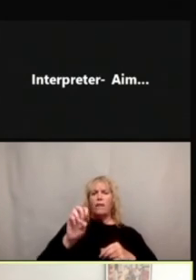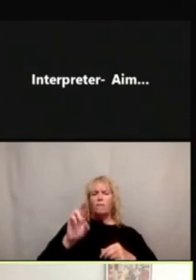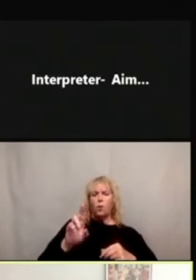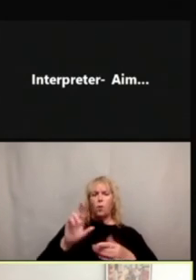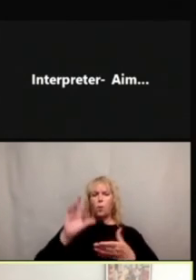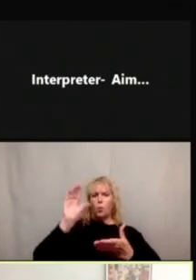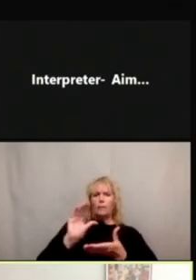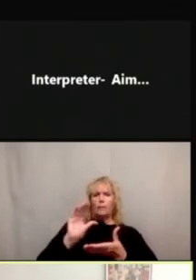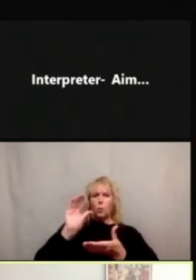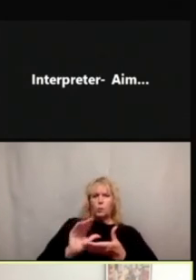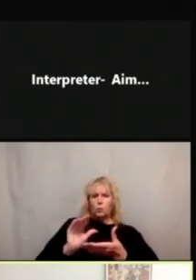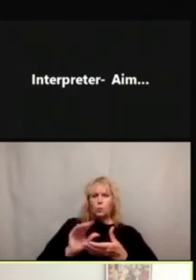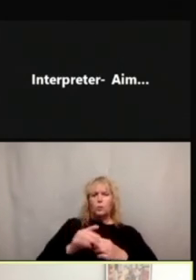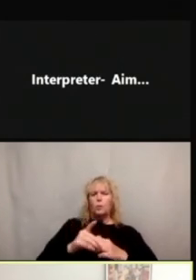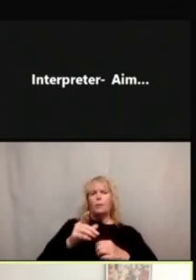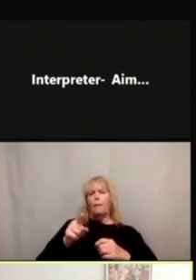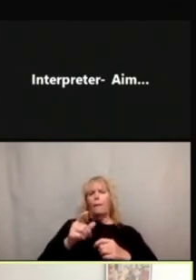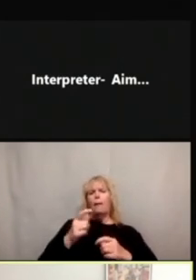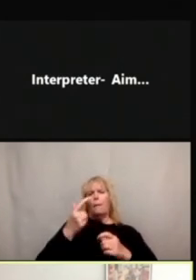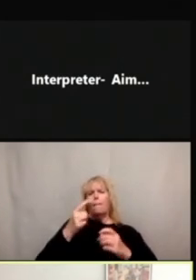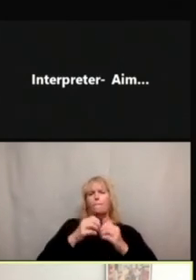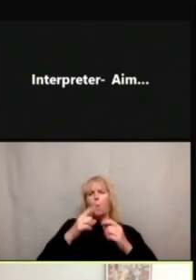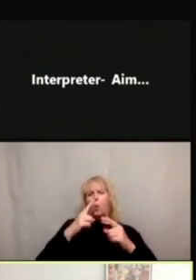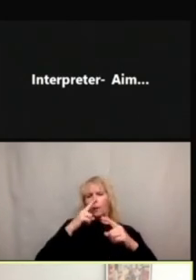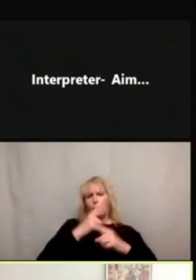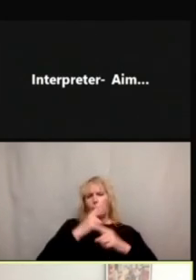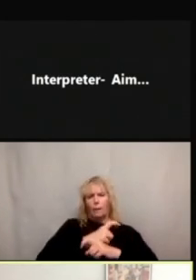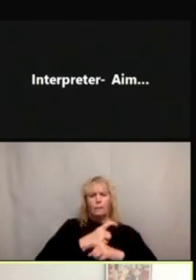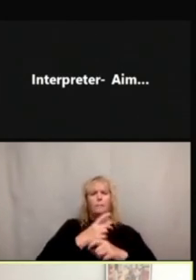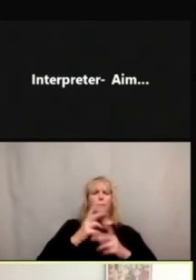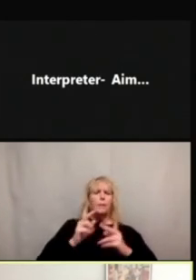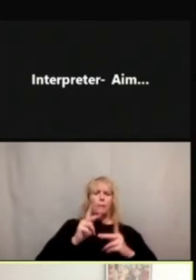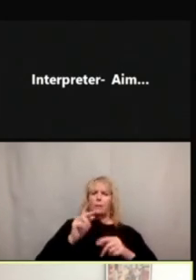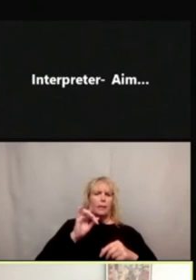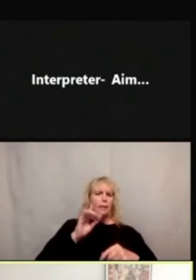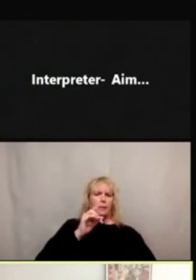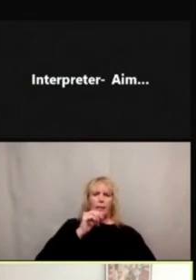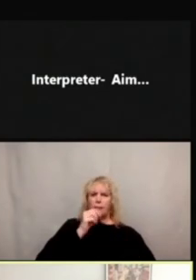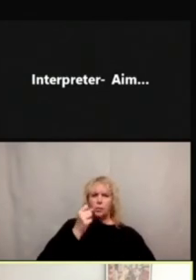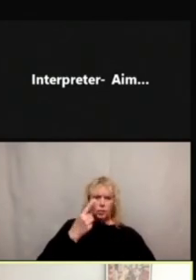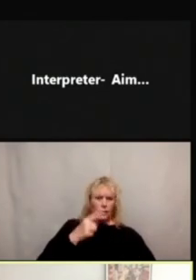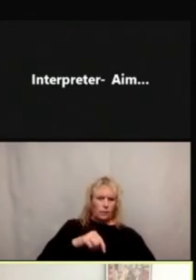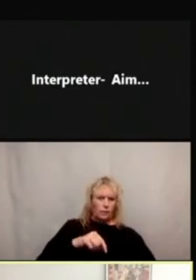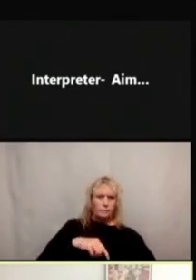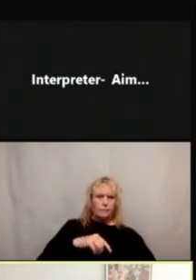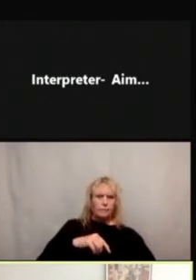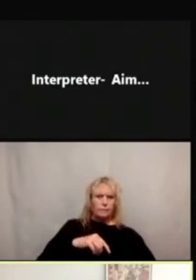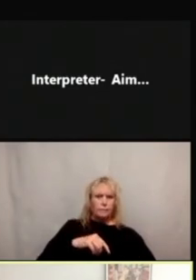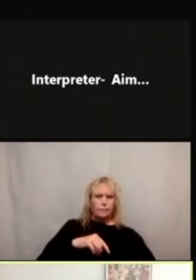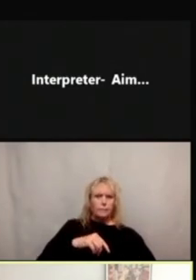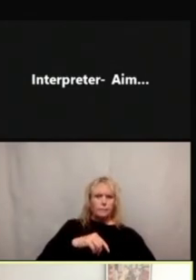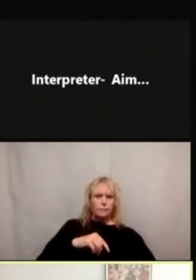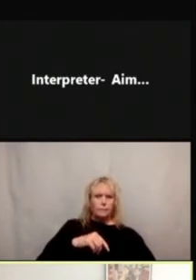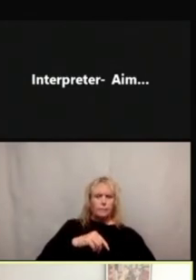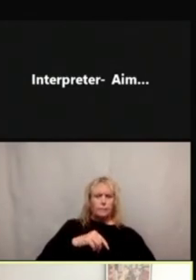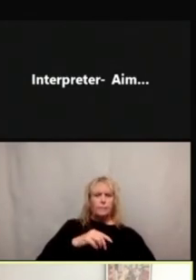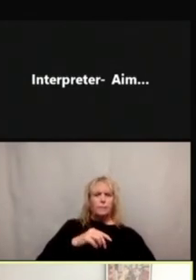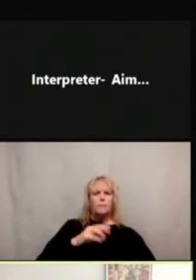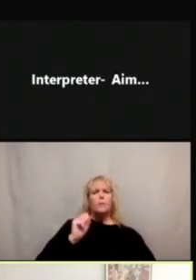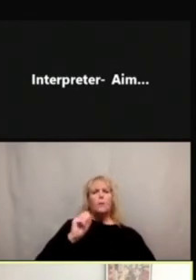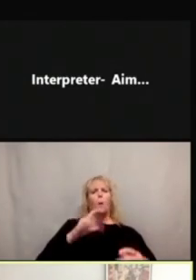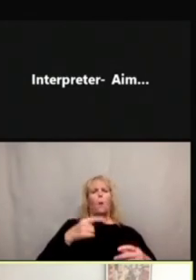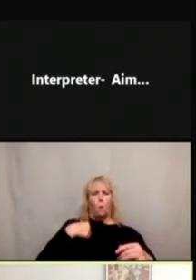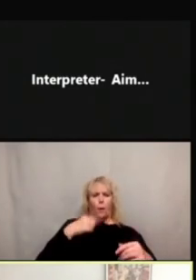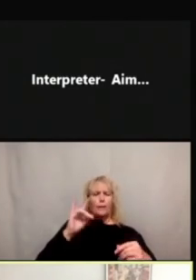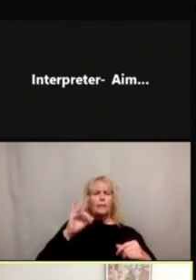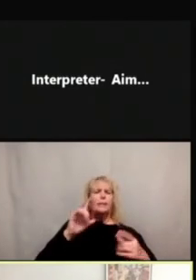little bit more complex. Not everyone got that one at first. So then we revised these based on our participants feedback